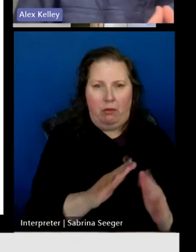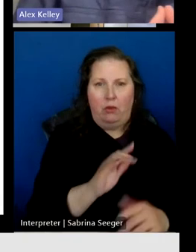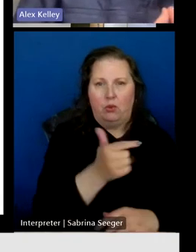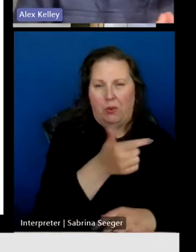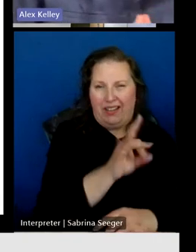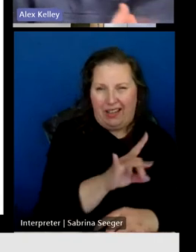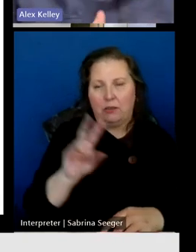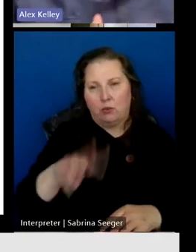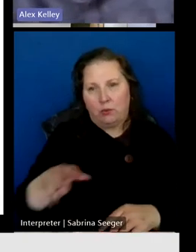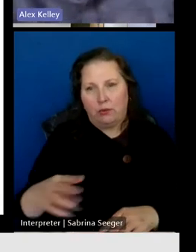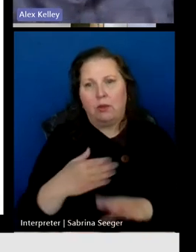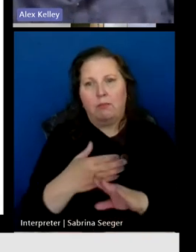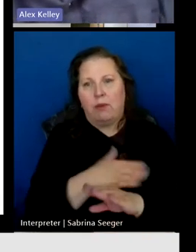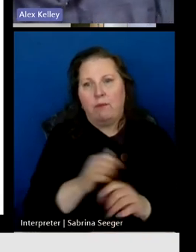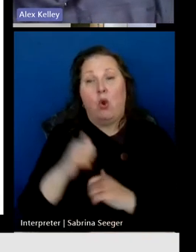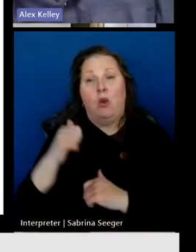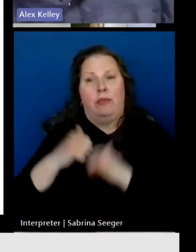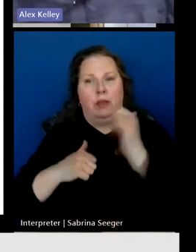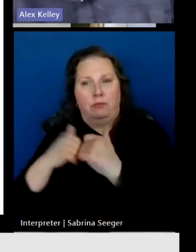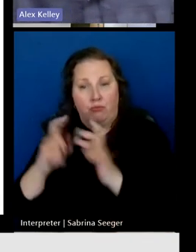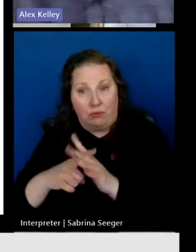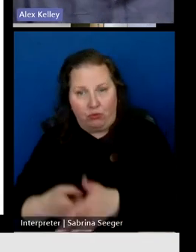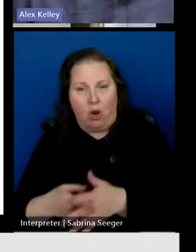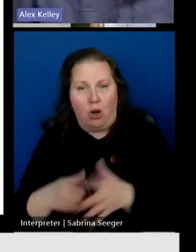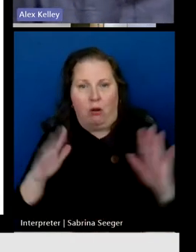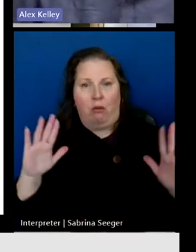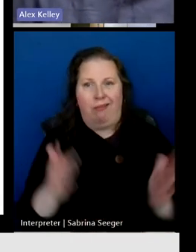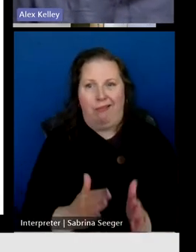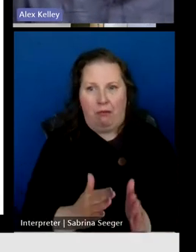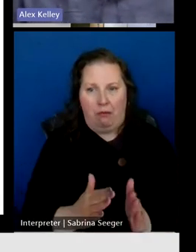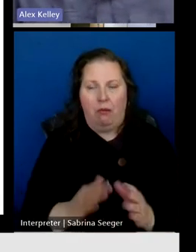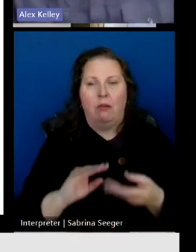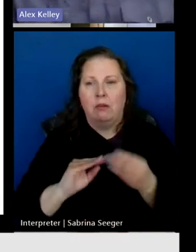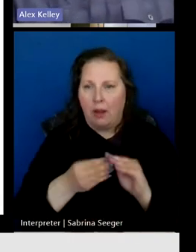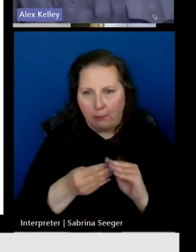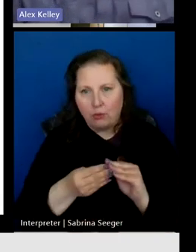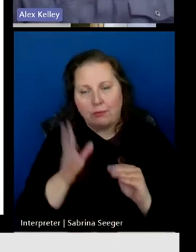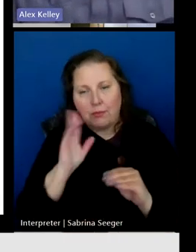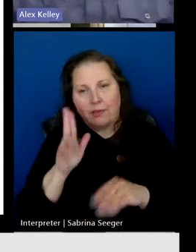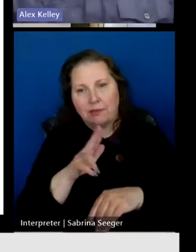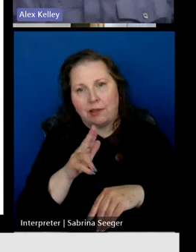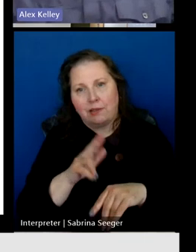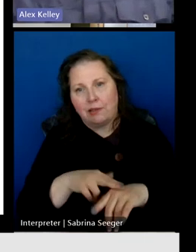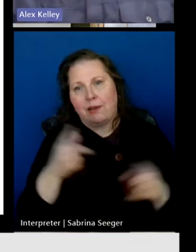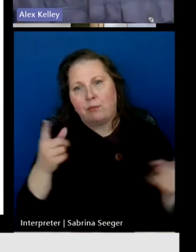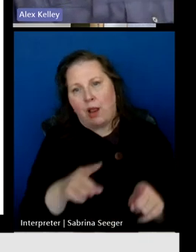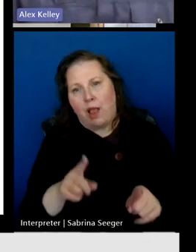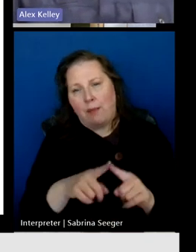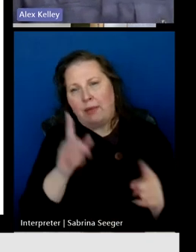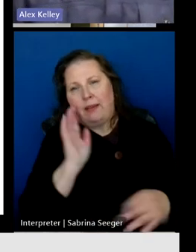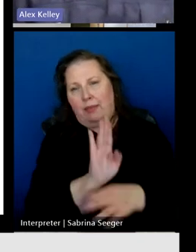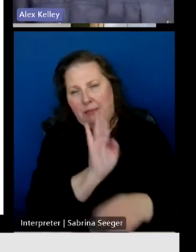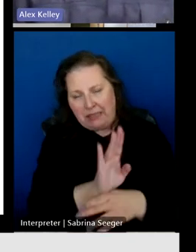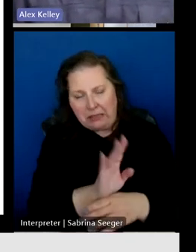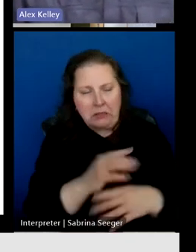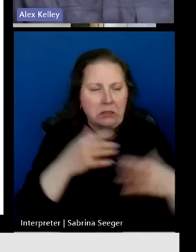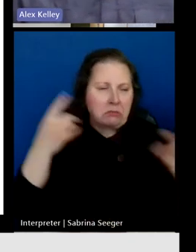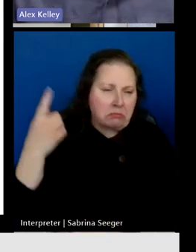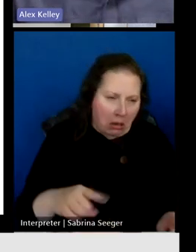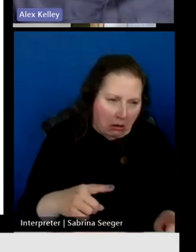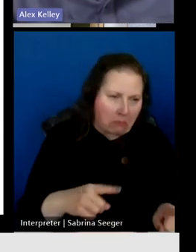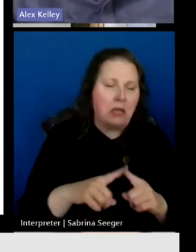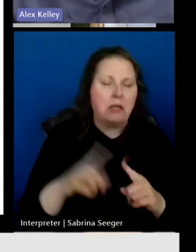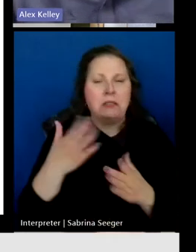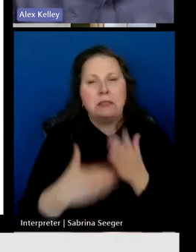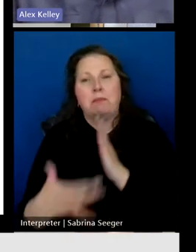is right before all this construction kicked off due to kind of natural contractions in the industry and certain